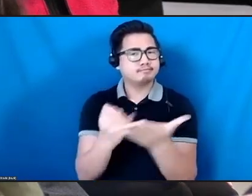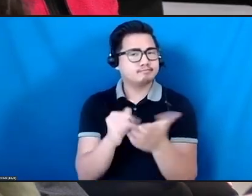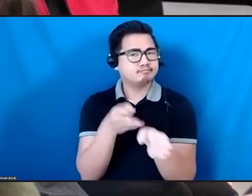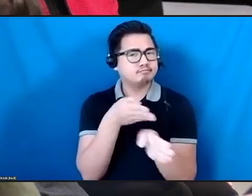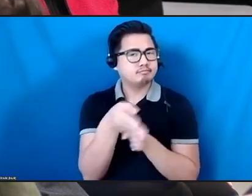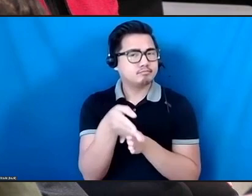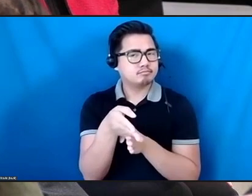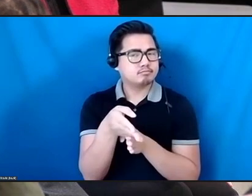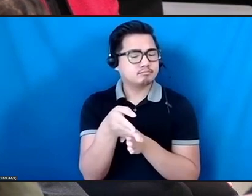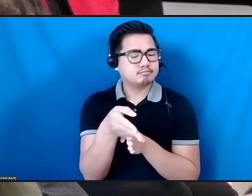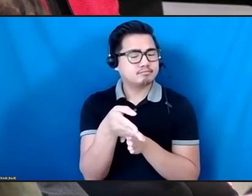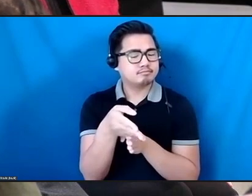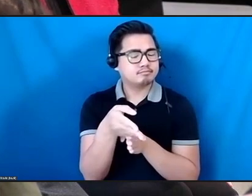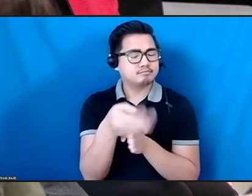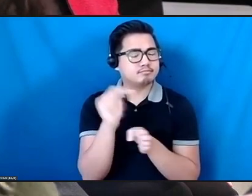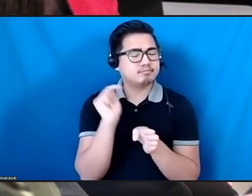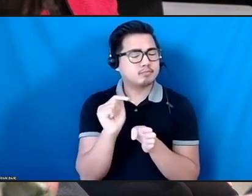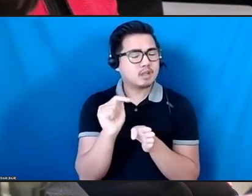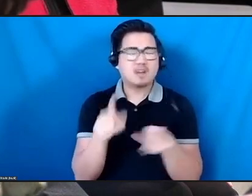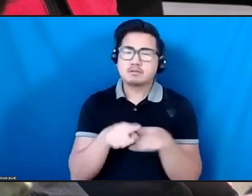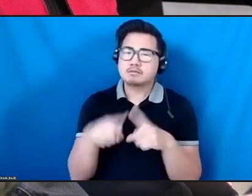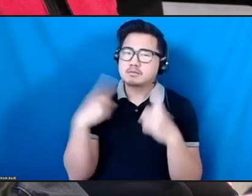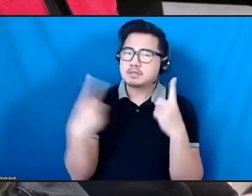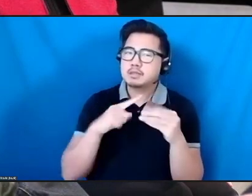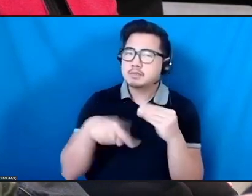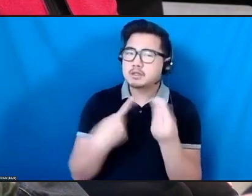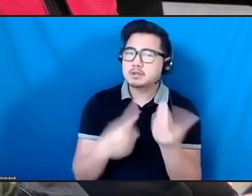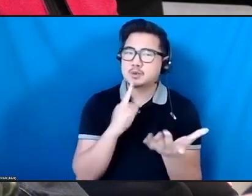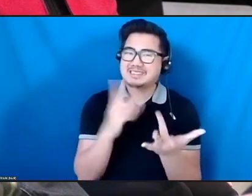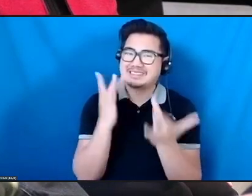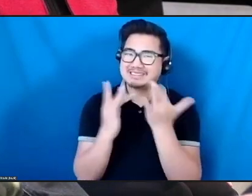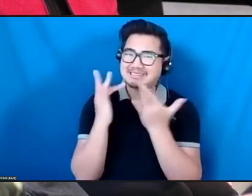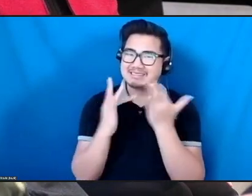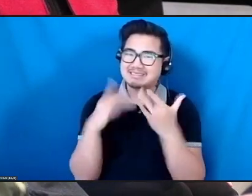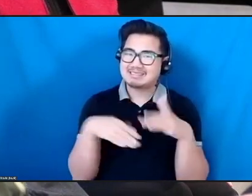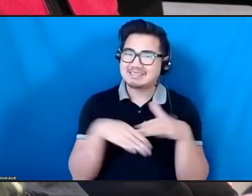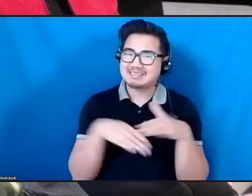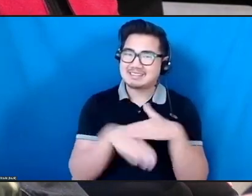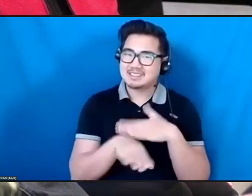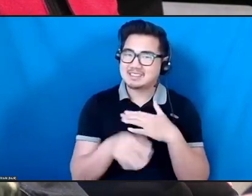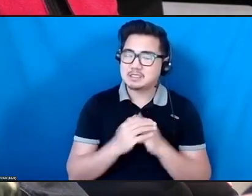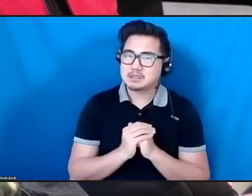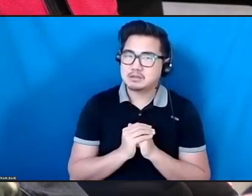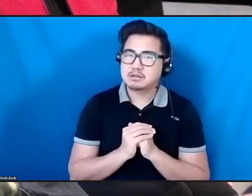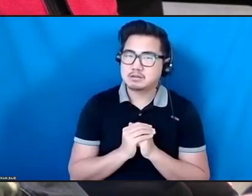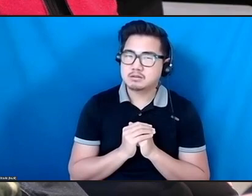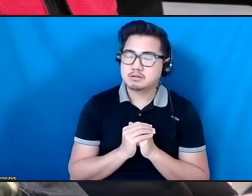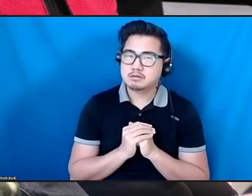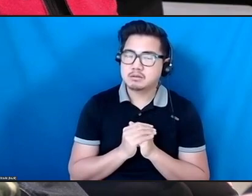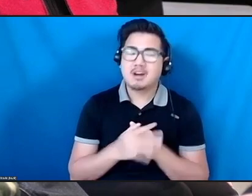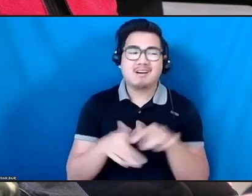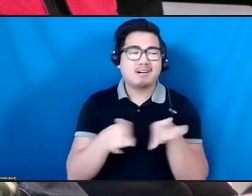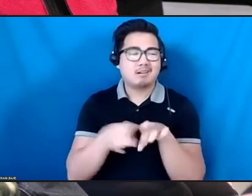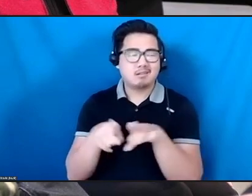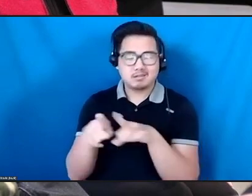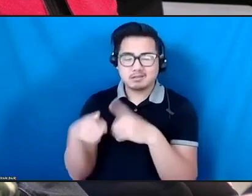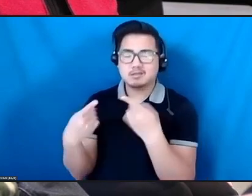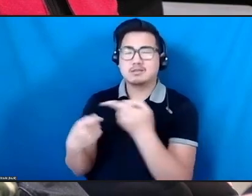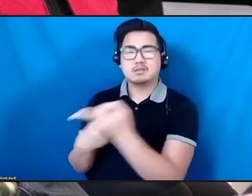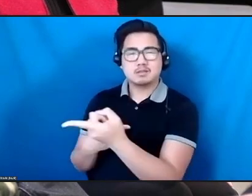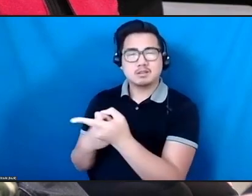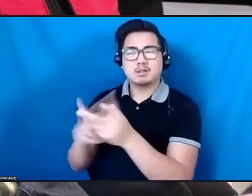lack of access I had and to think about the access that I wanted to give folks. We continued working